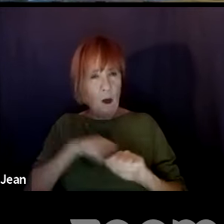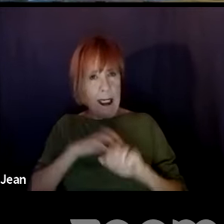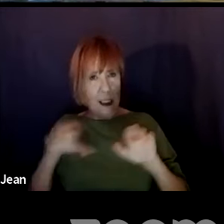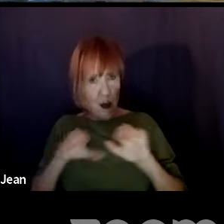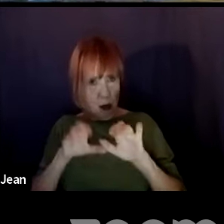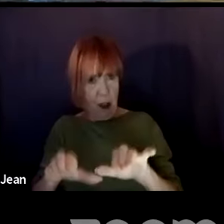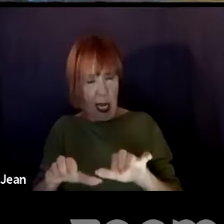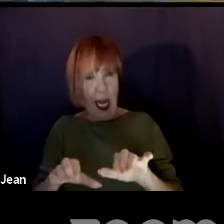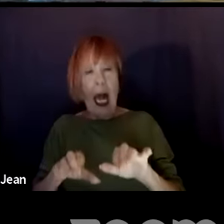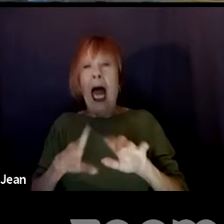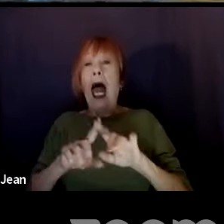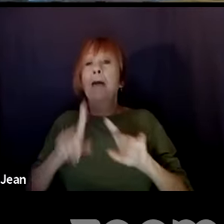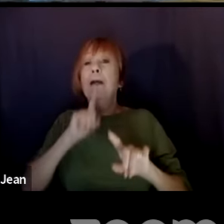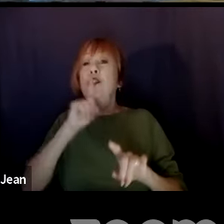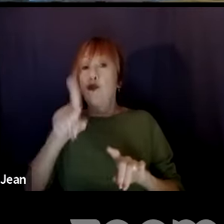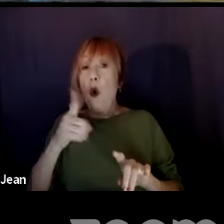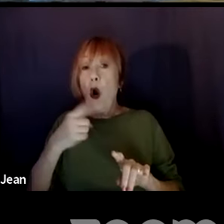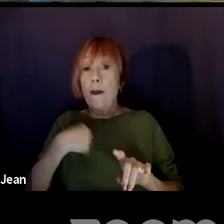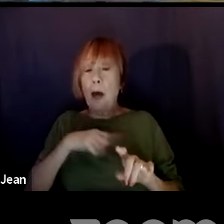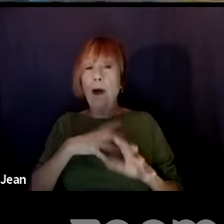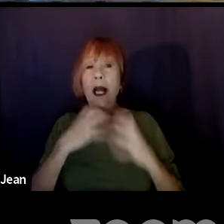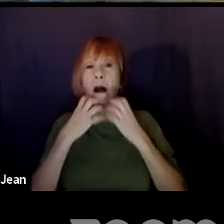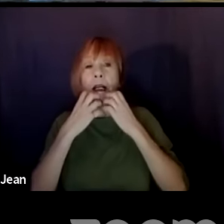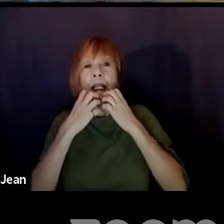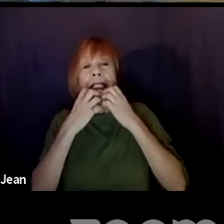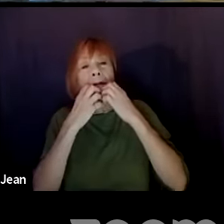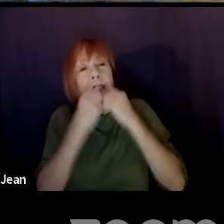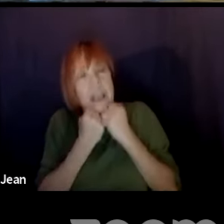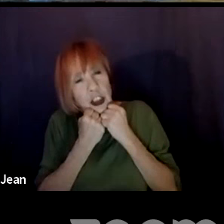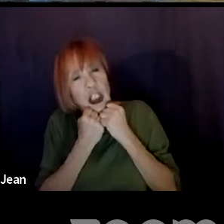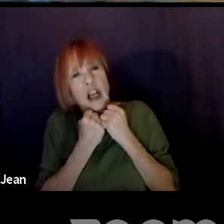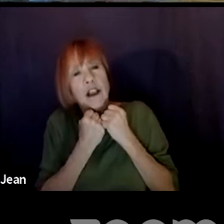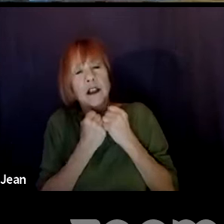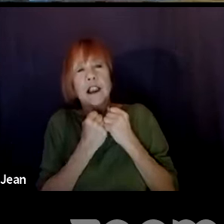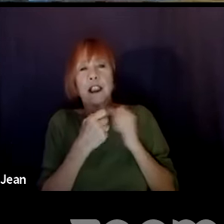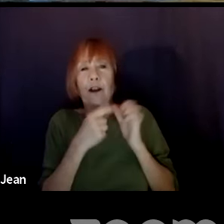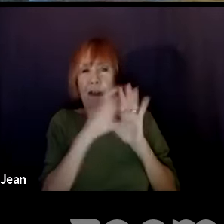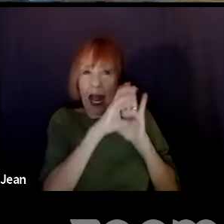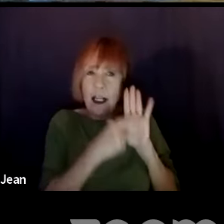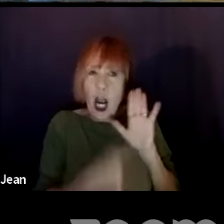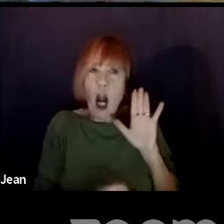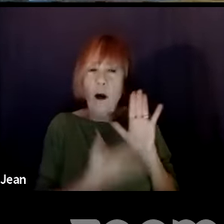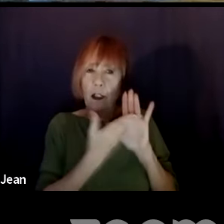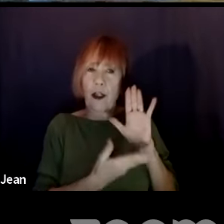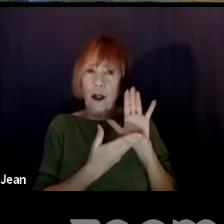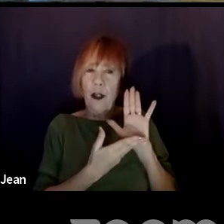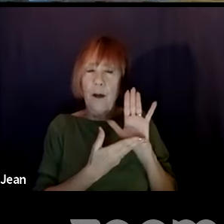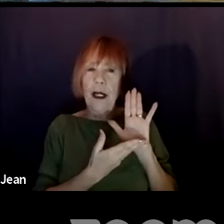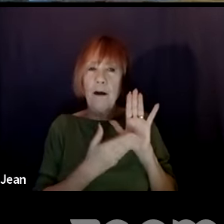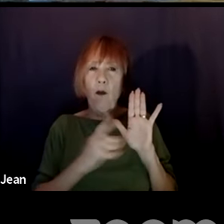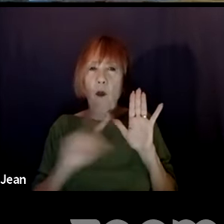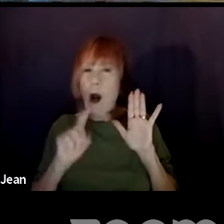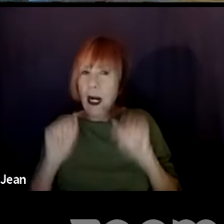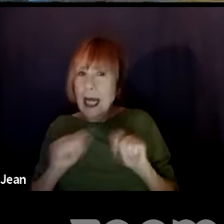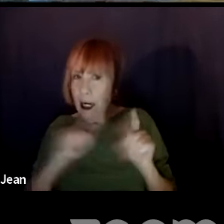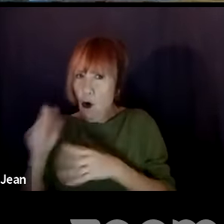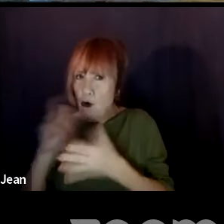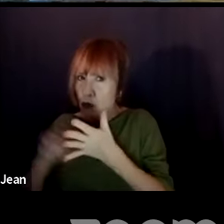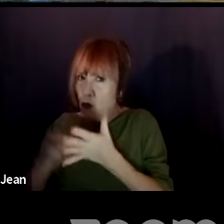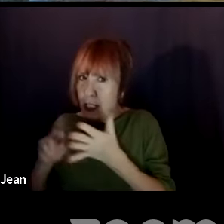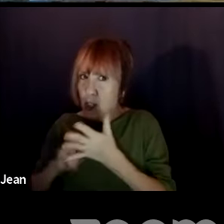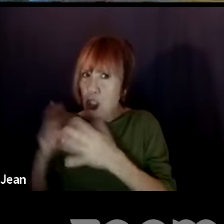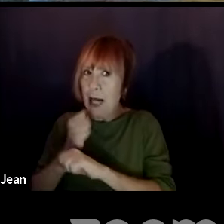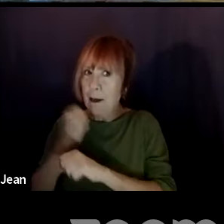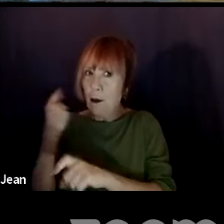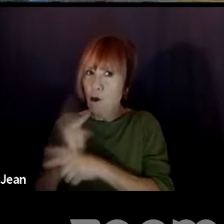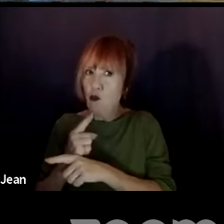and make sure that I'm being caring, I guess. What, what are the places where I can go to do the research? Well, I